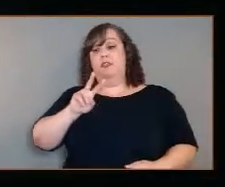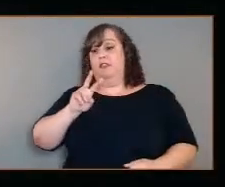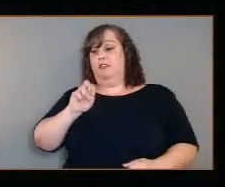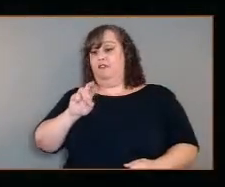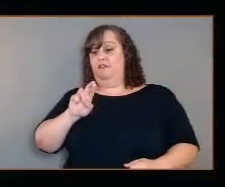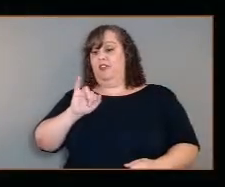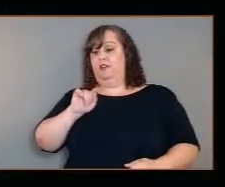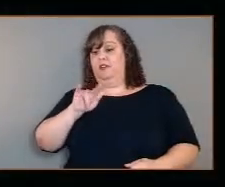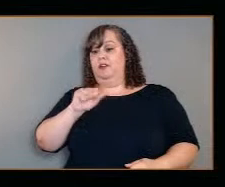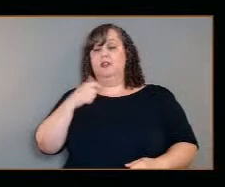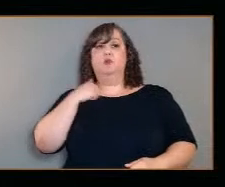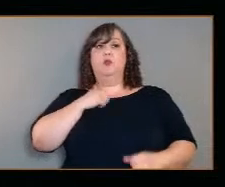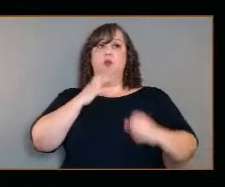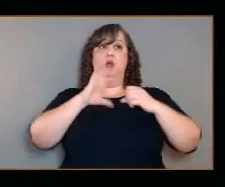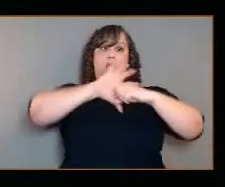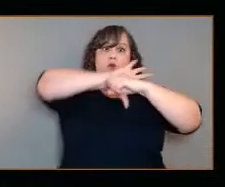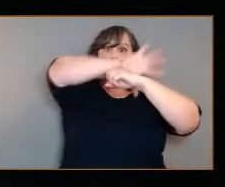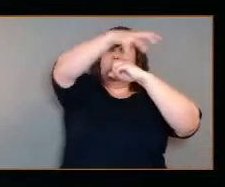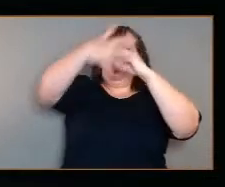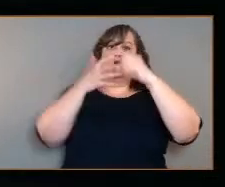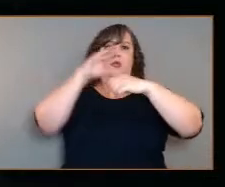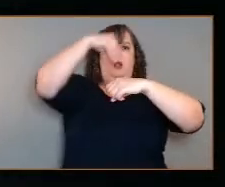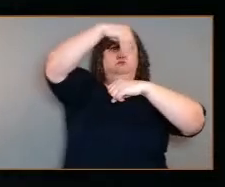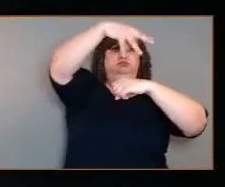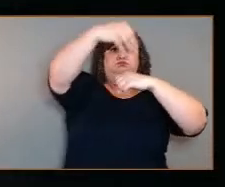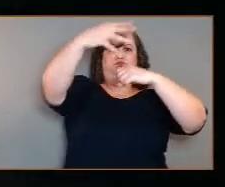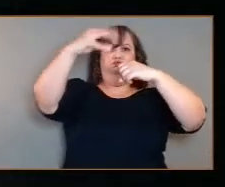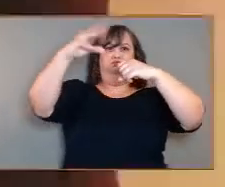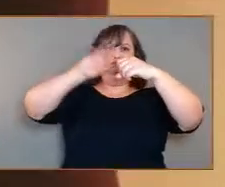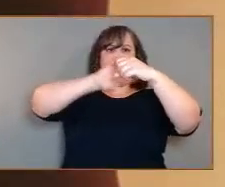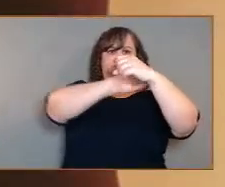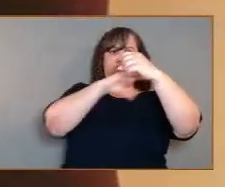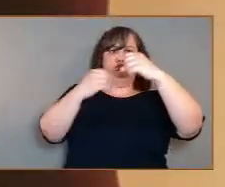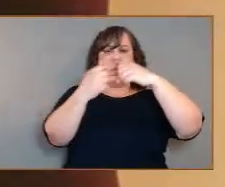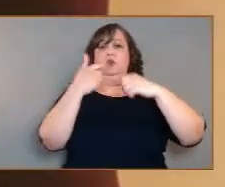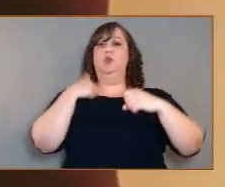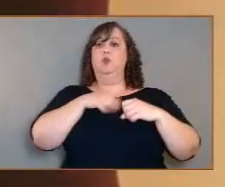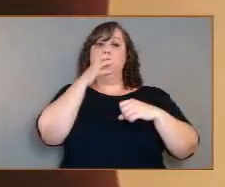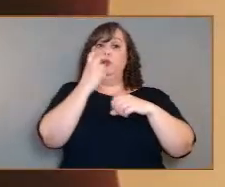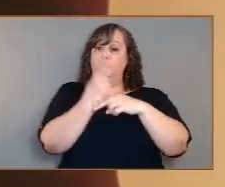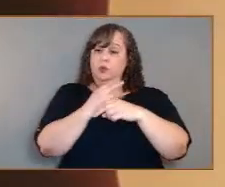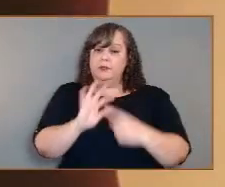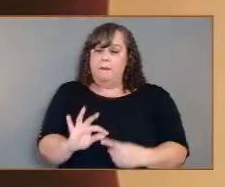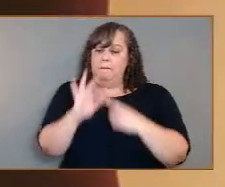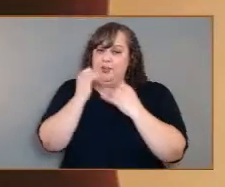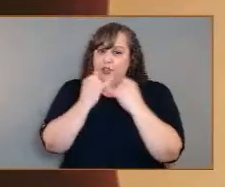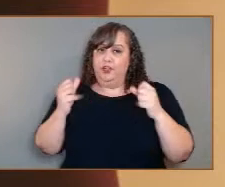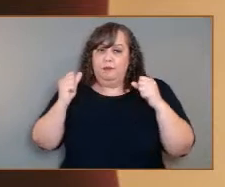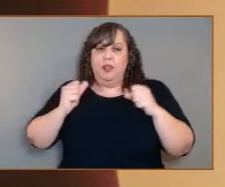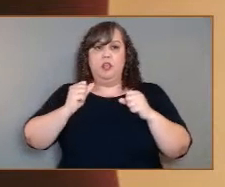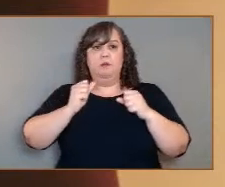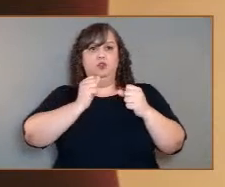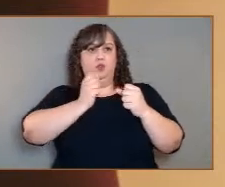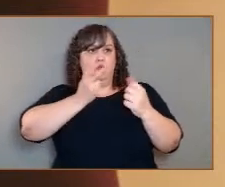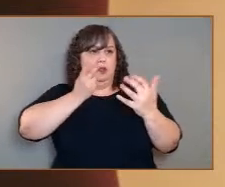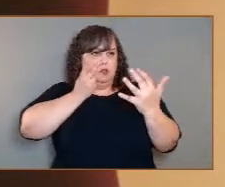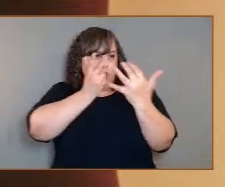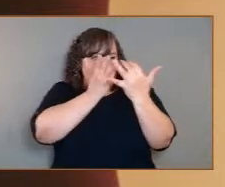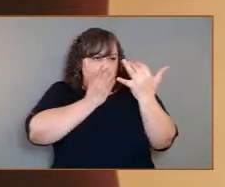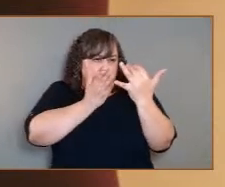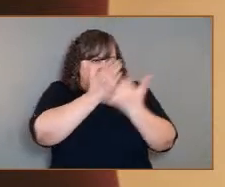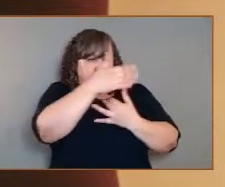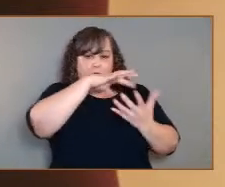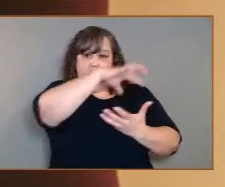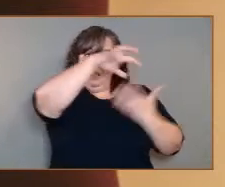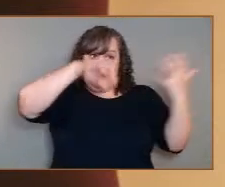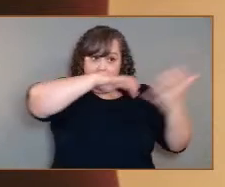of Venus. We'll be peeling back the clouds using special instruments to see through the clouds and revealing the geologic